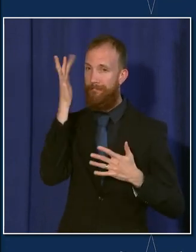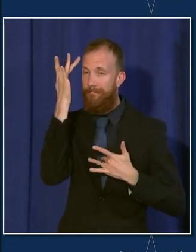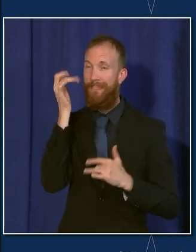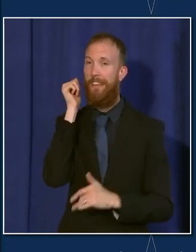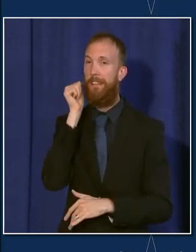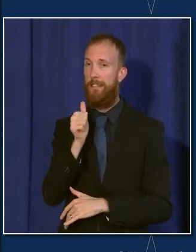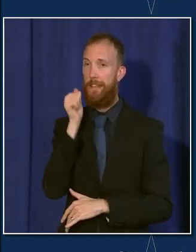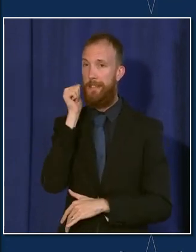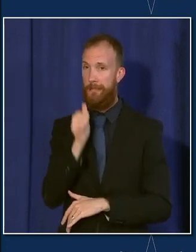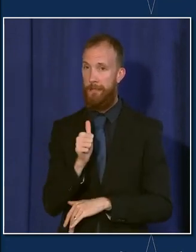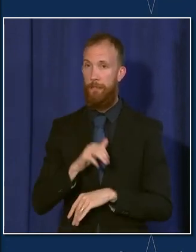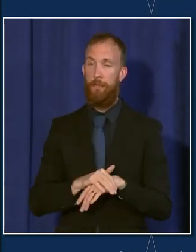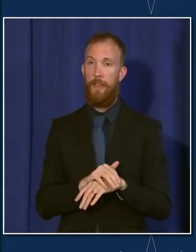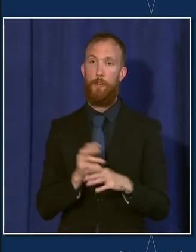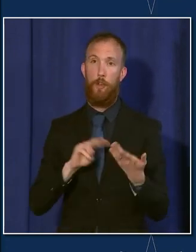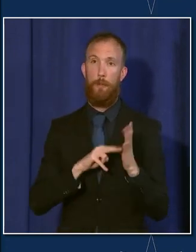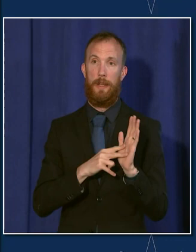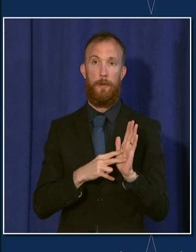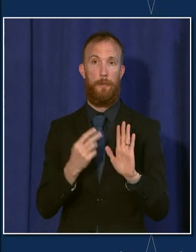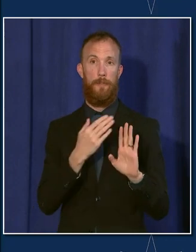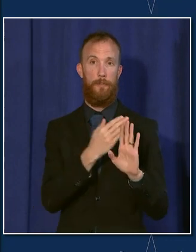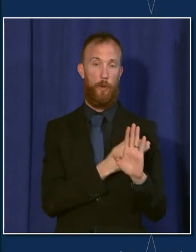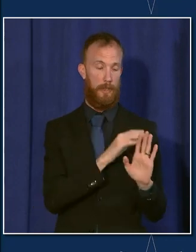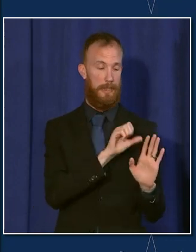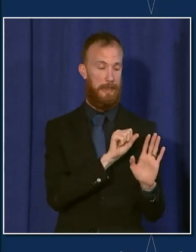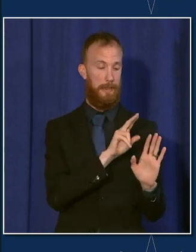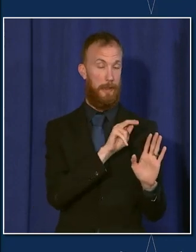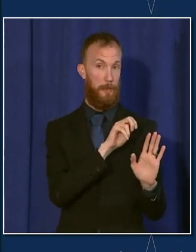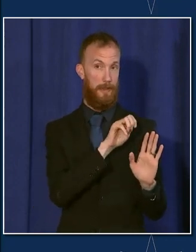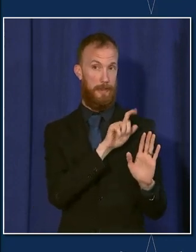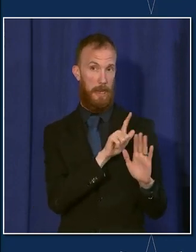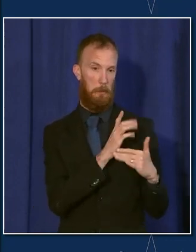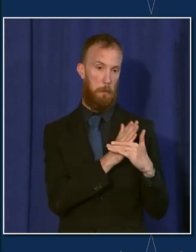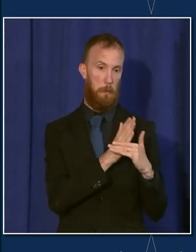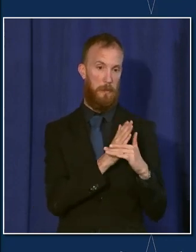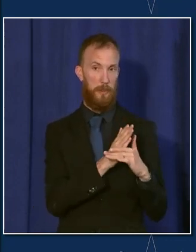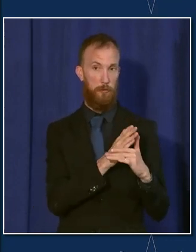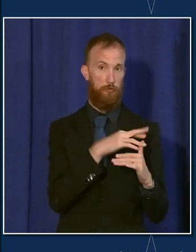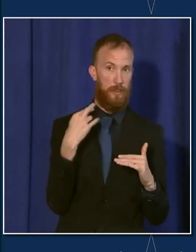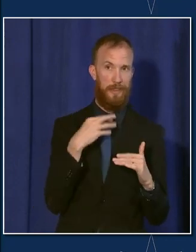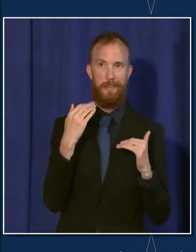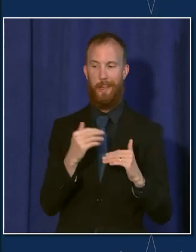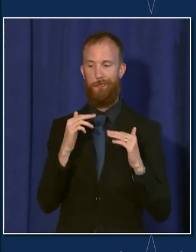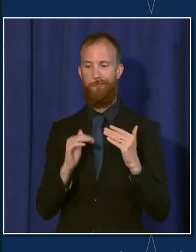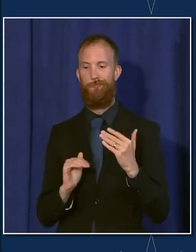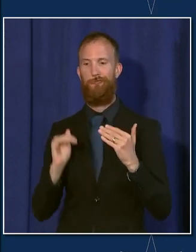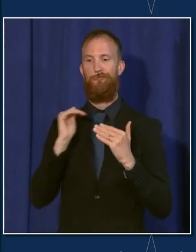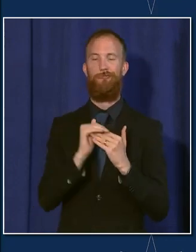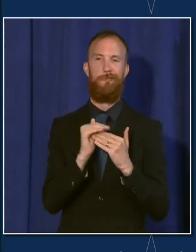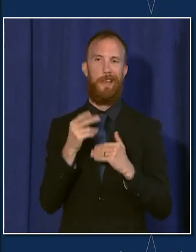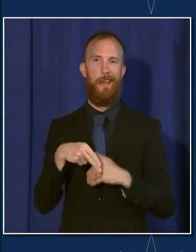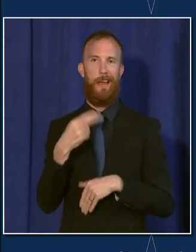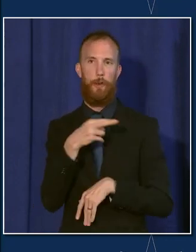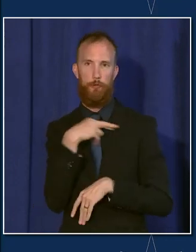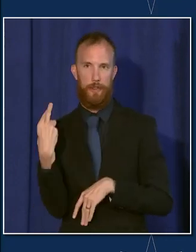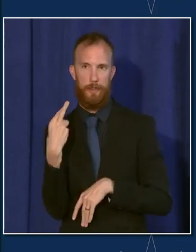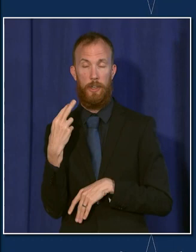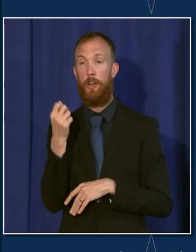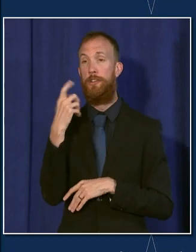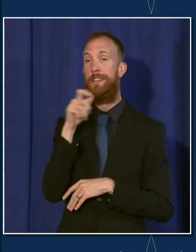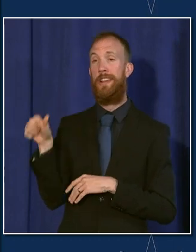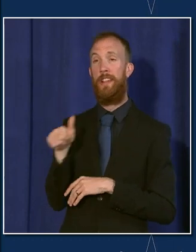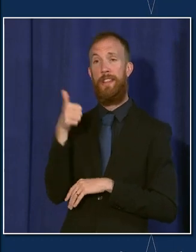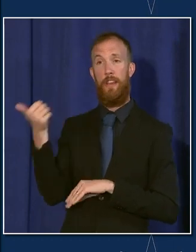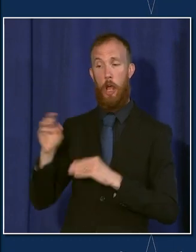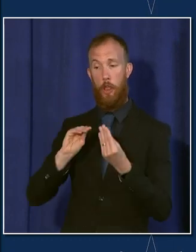And with that, we moved from substantial risk into higher risk. I want to note that the rest of the primary metrics that we track do